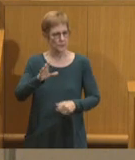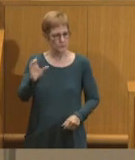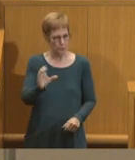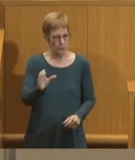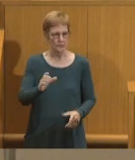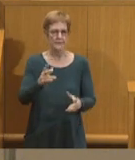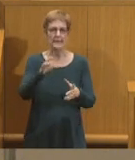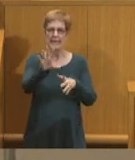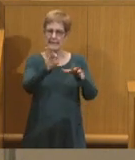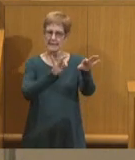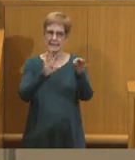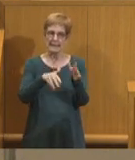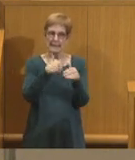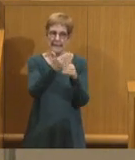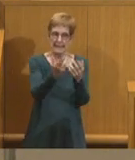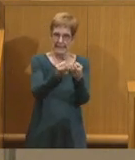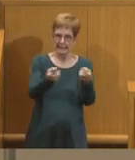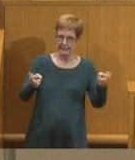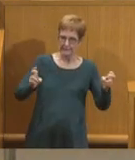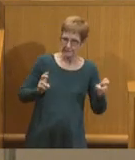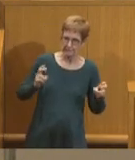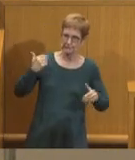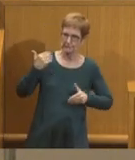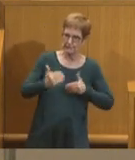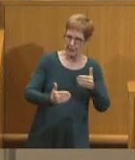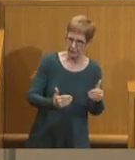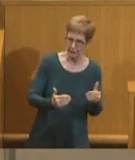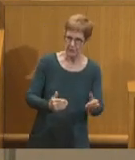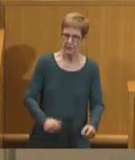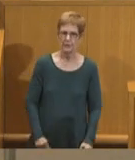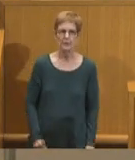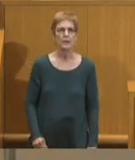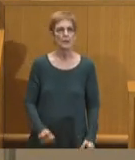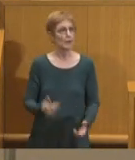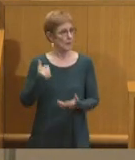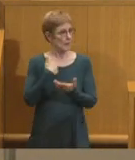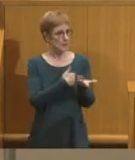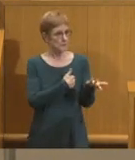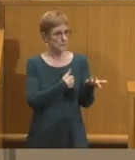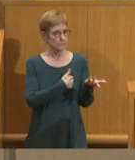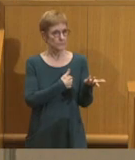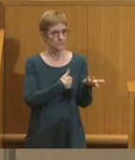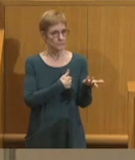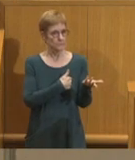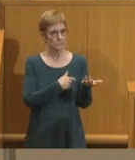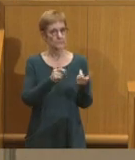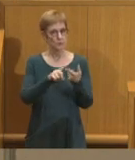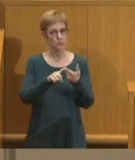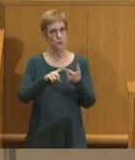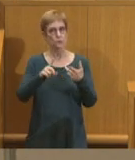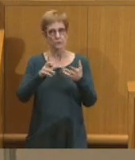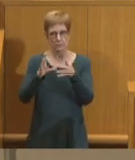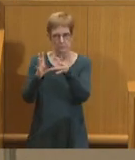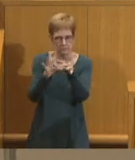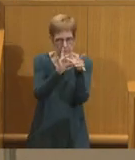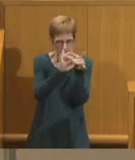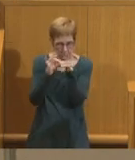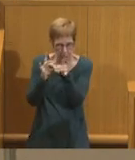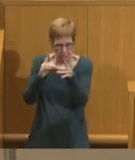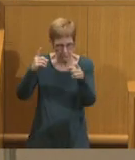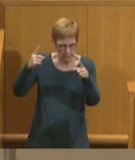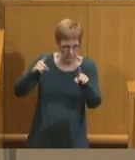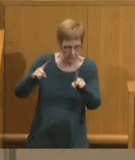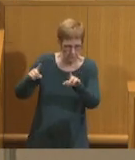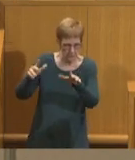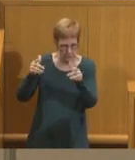have selected the next next iteration of council. It will be up to us to operate cohesively to